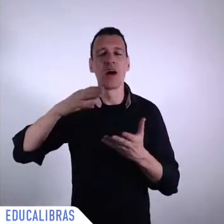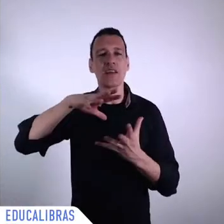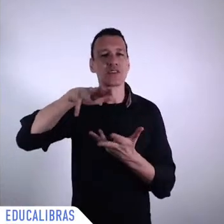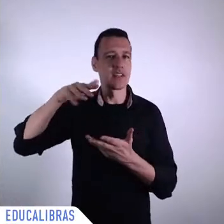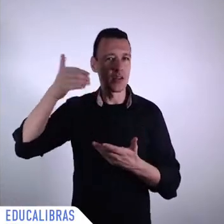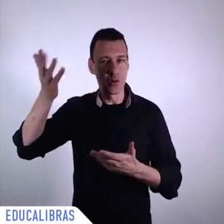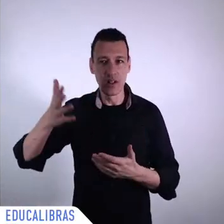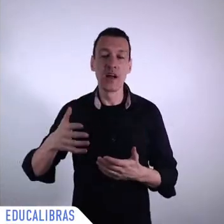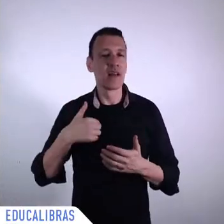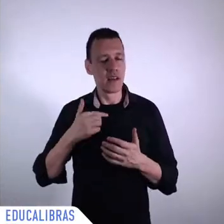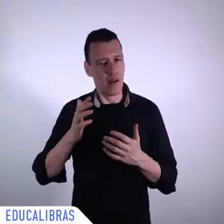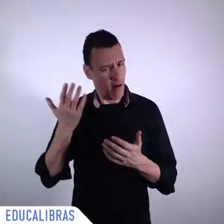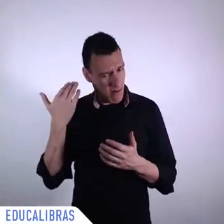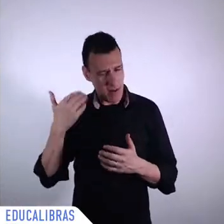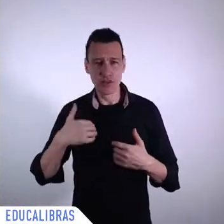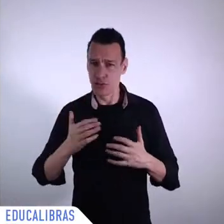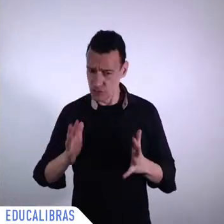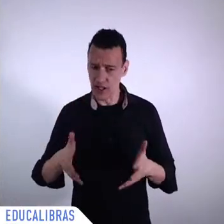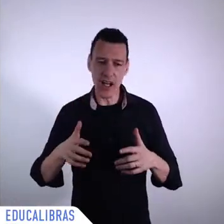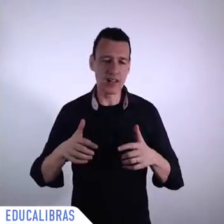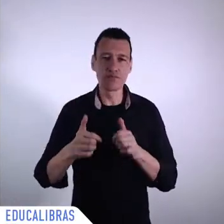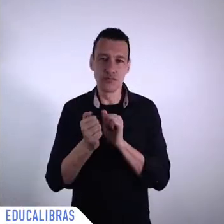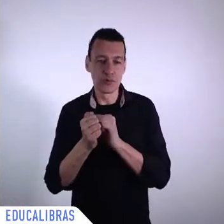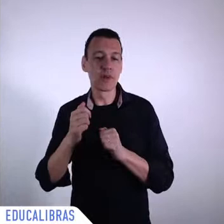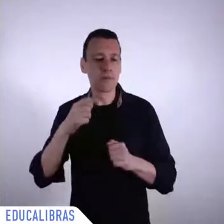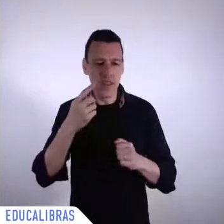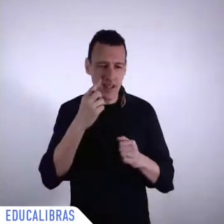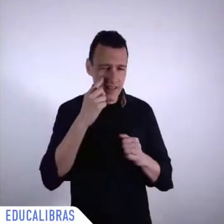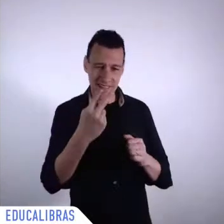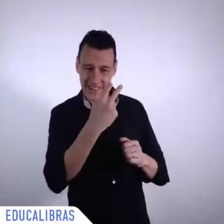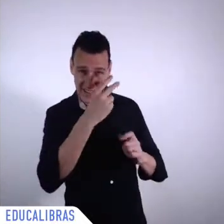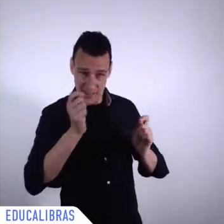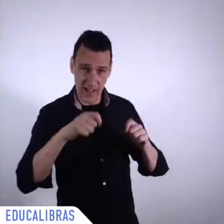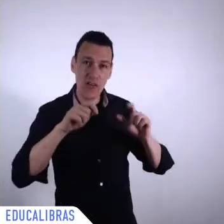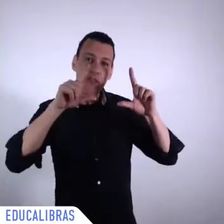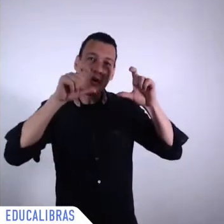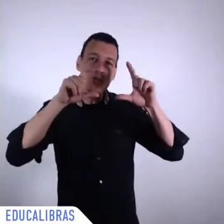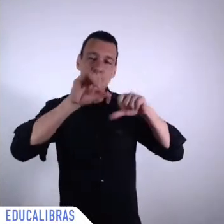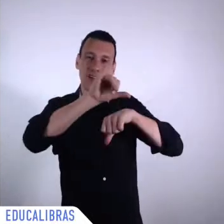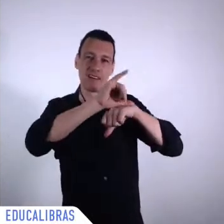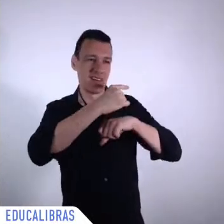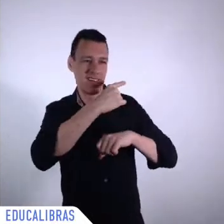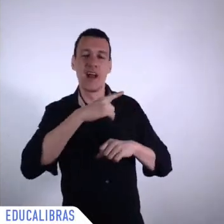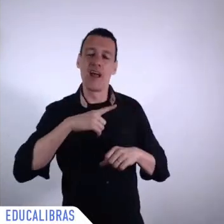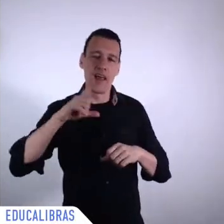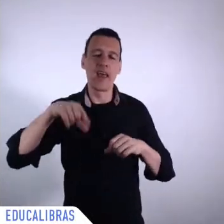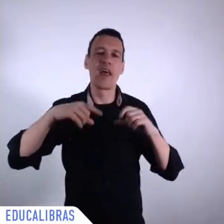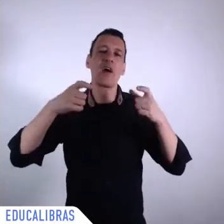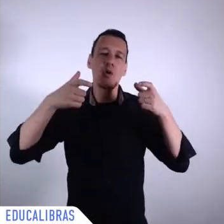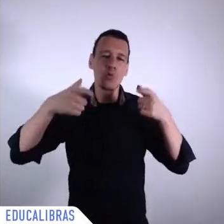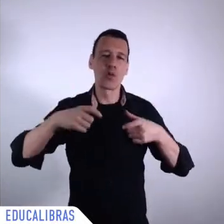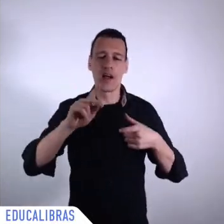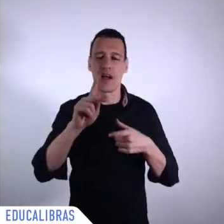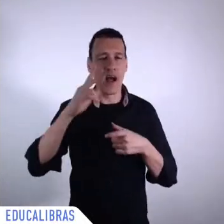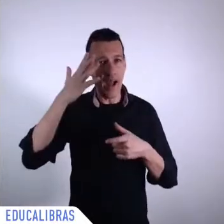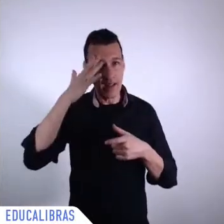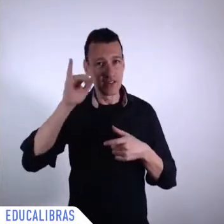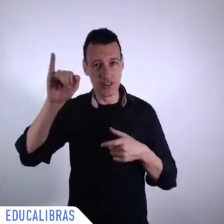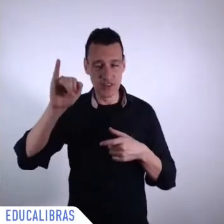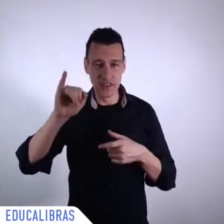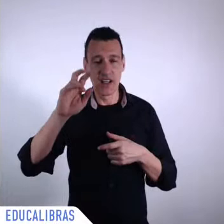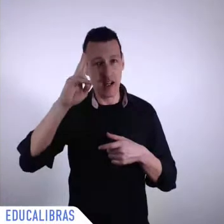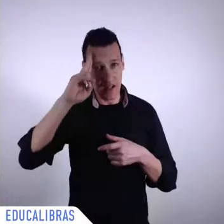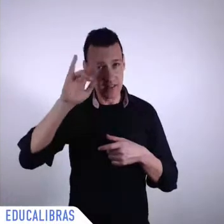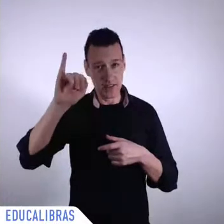Haiti. The image which we... In which we work together. I'm there with some young... Some